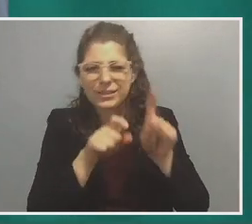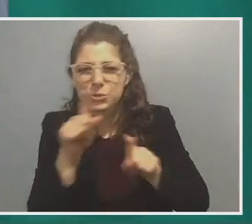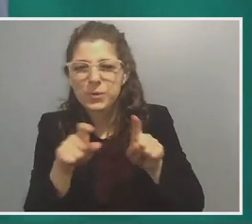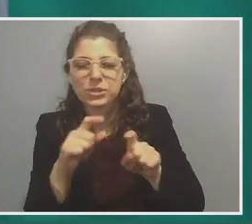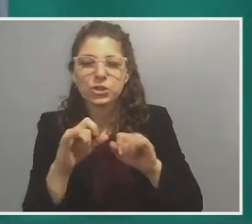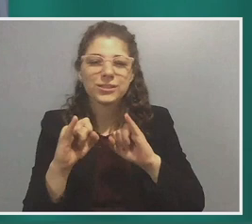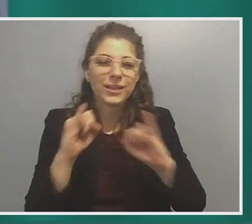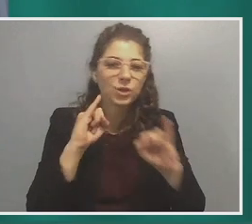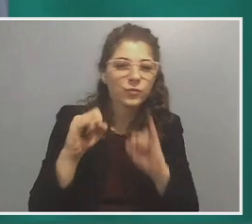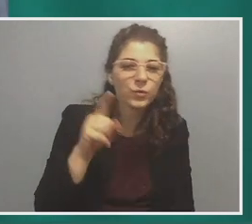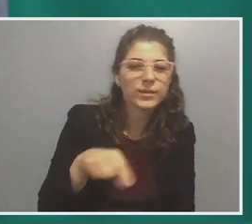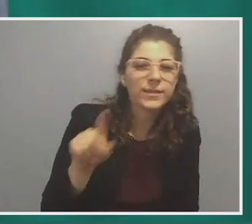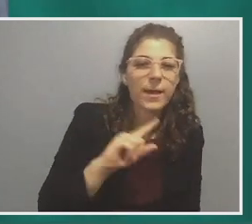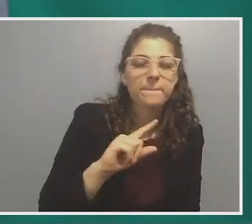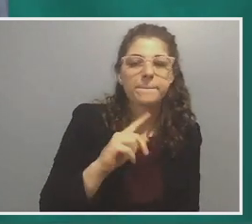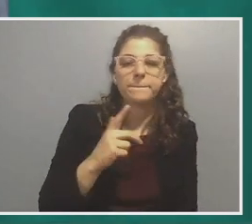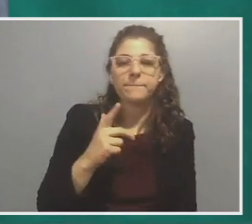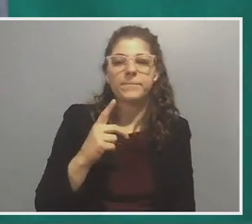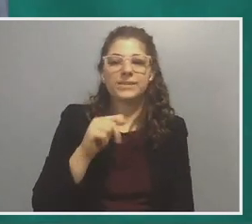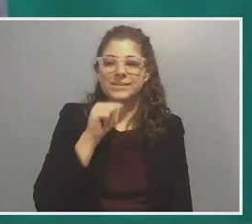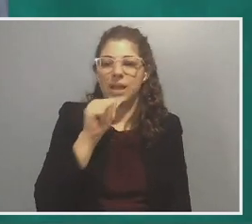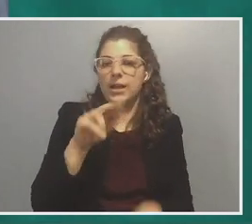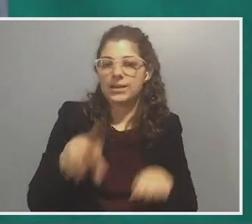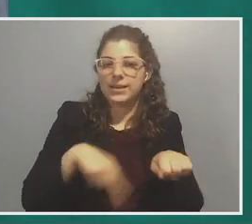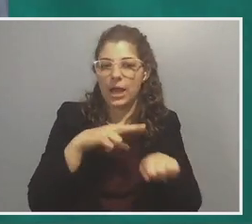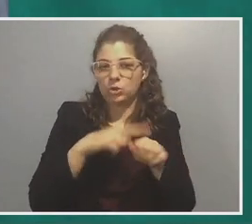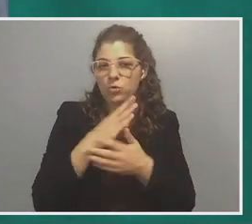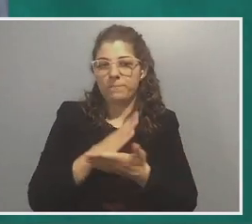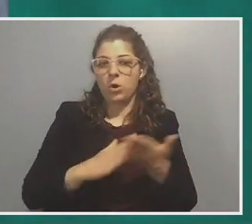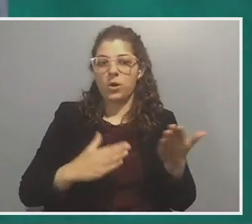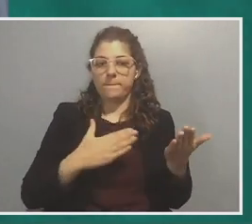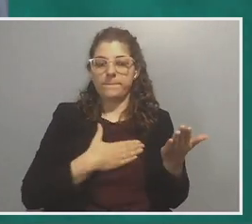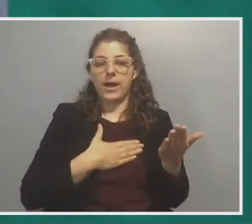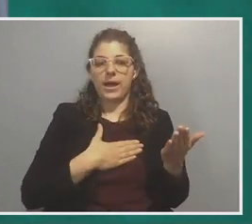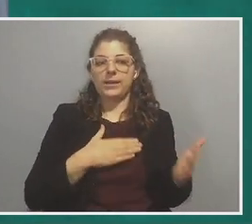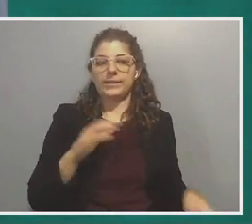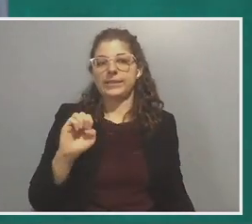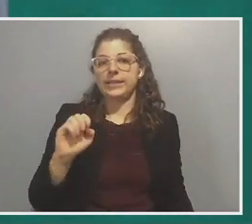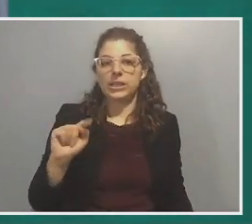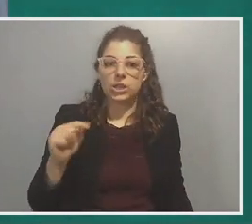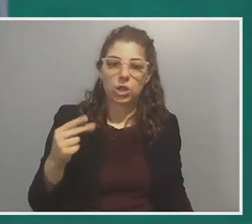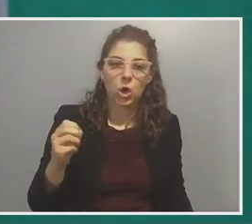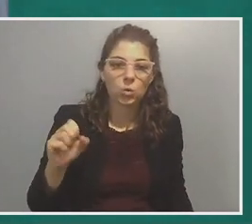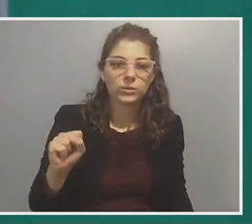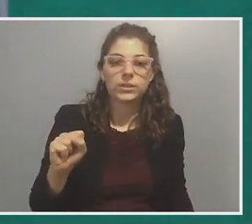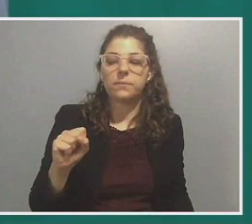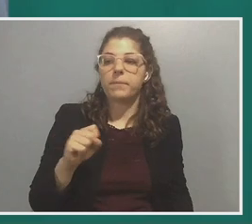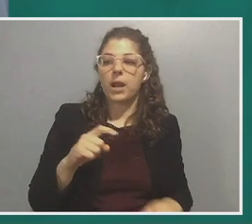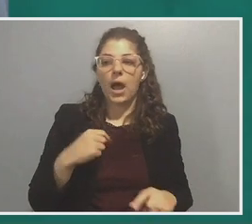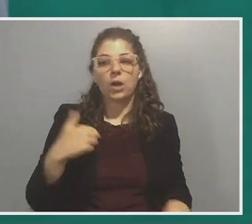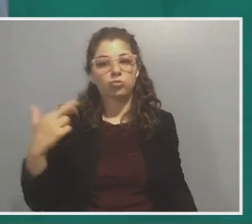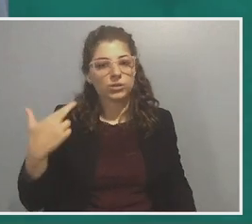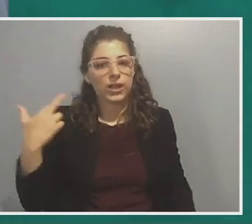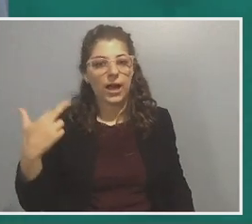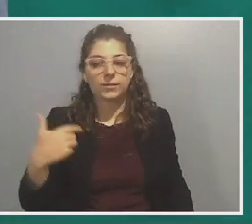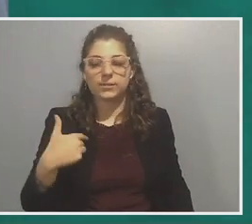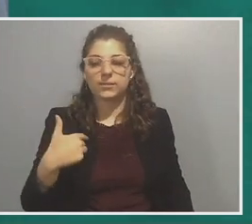is, uh, not a natural part of my ethos. Um, but I, I realized that it